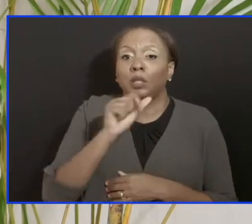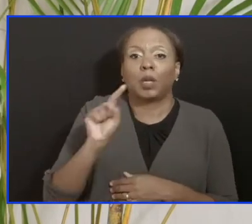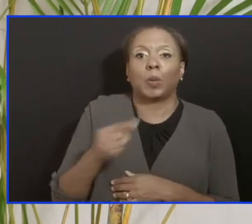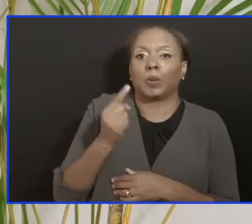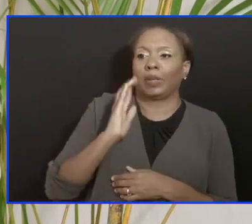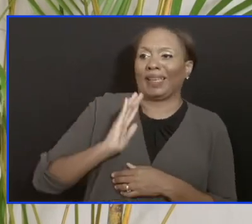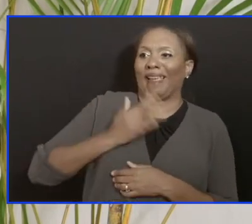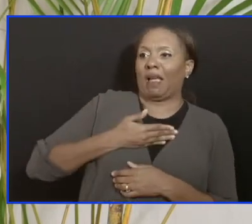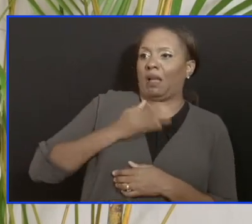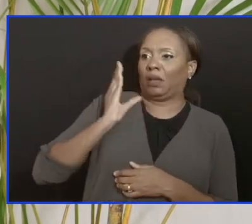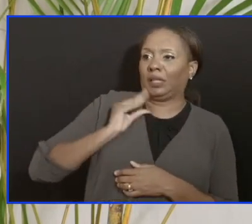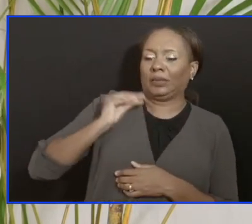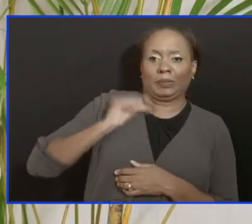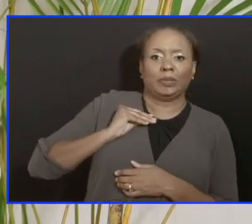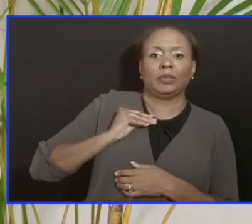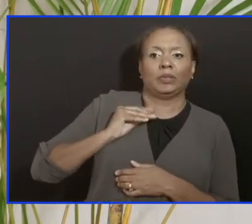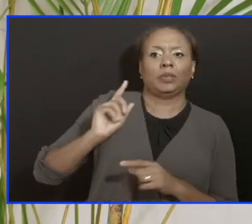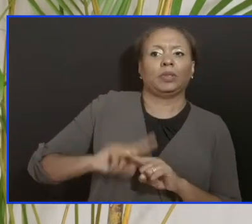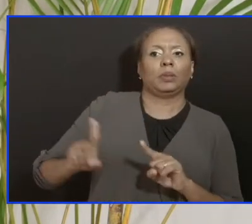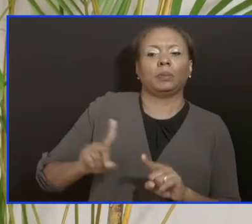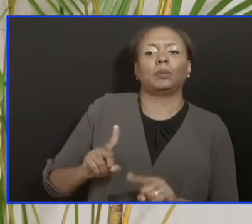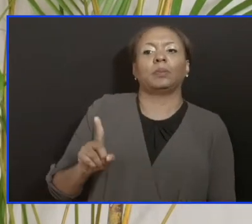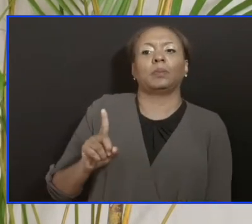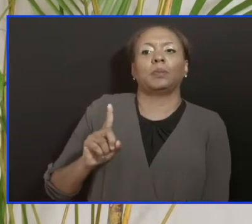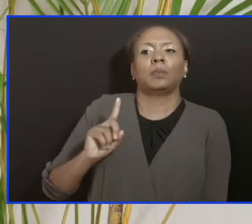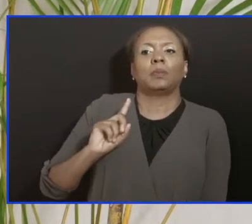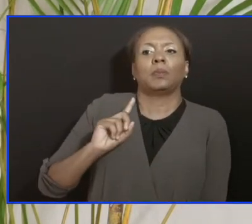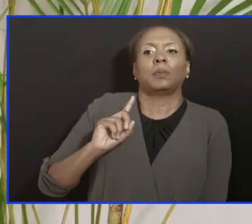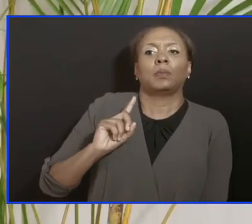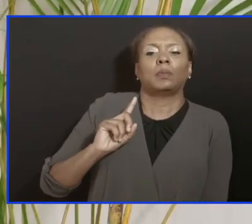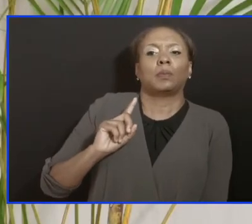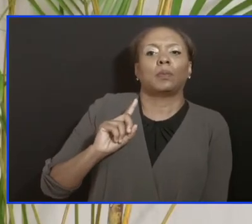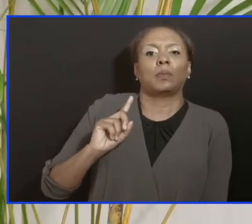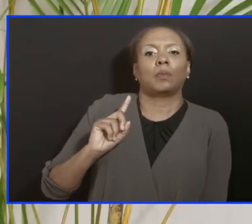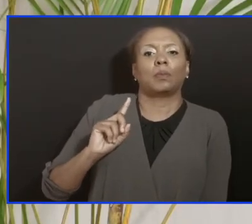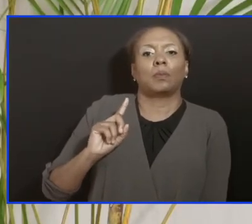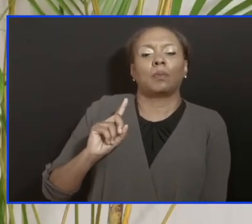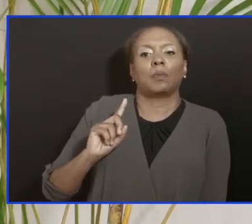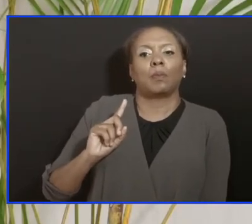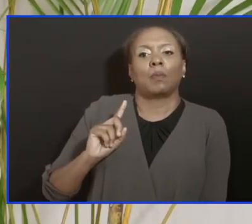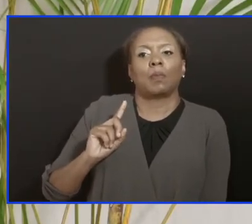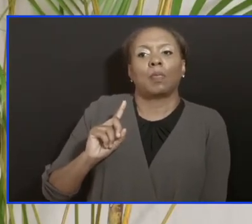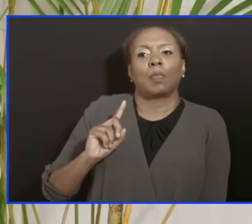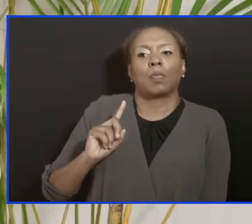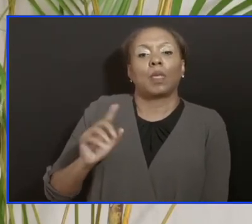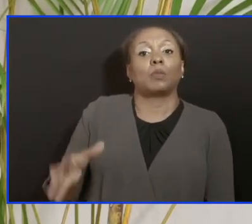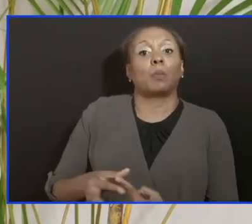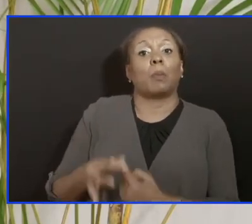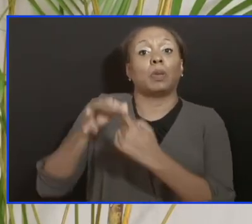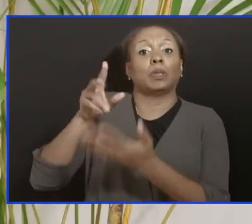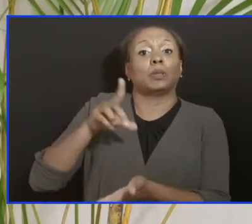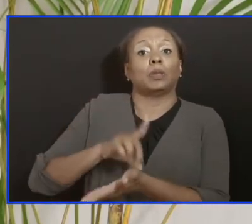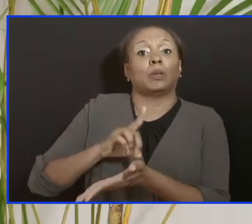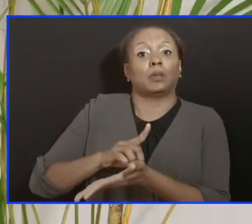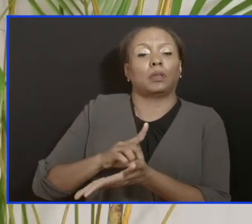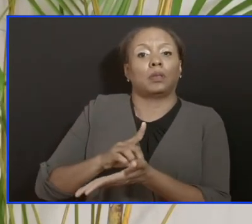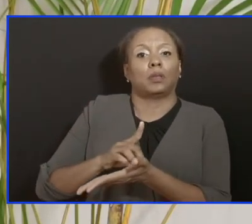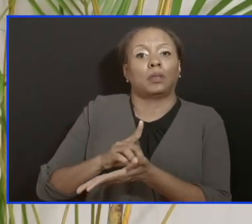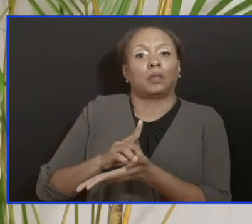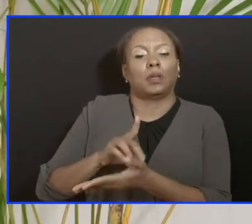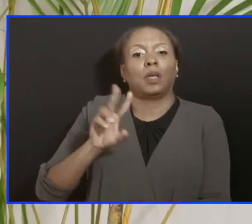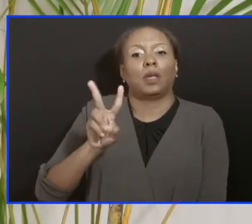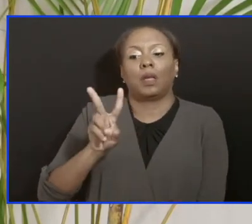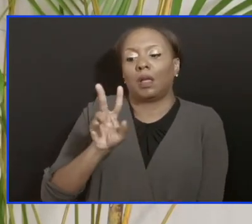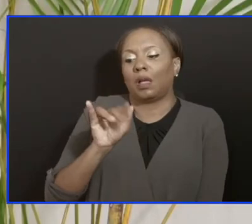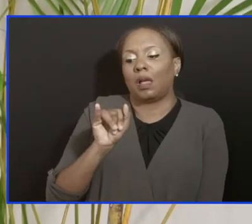acting under the advice of a virologist from PAHO that was sent out here on two occasions to assist us